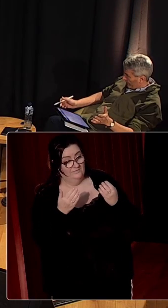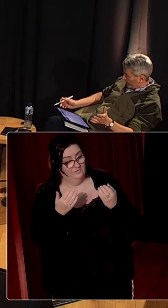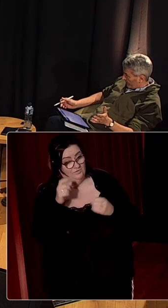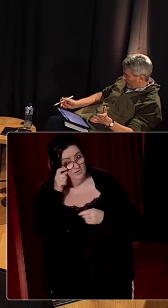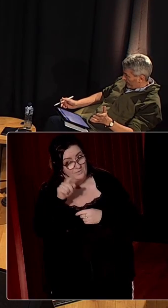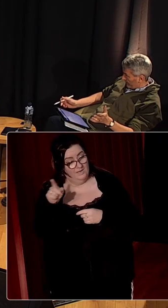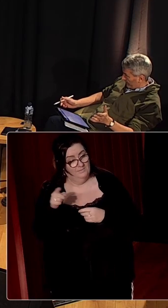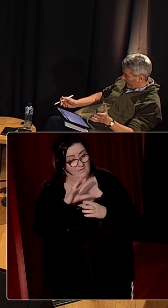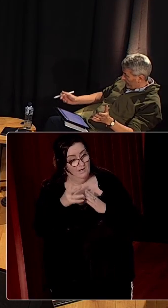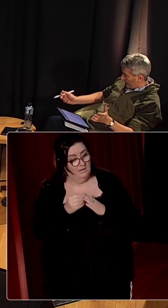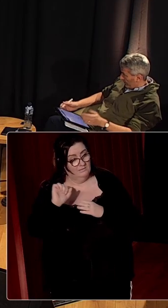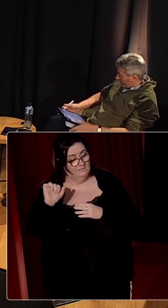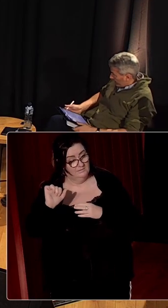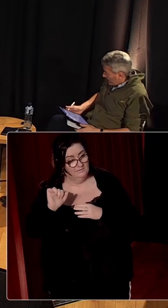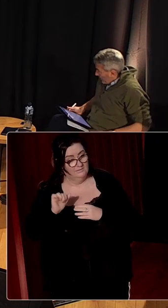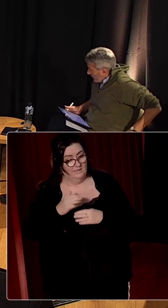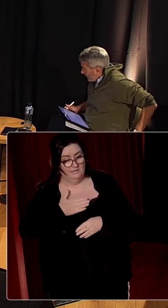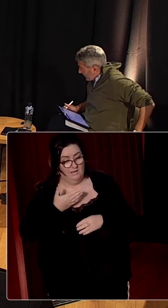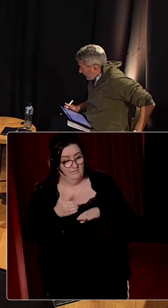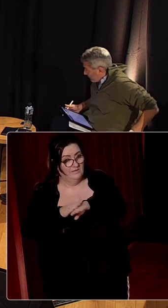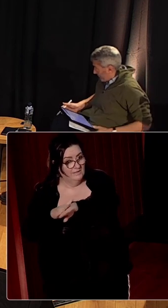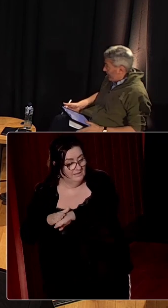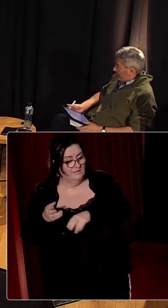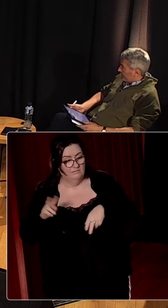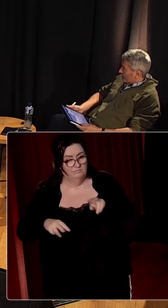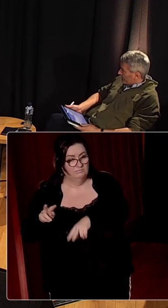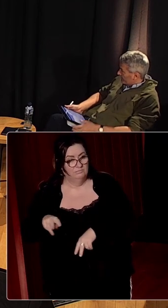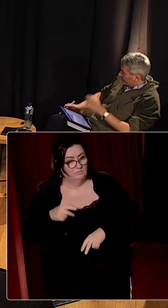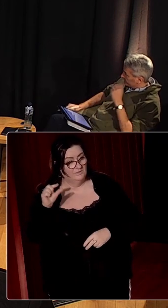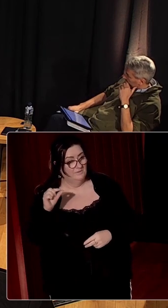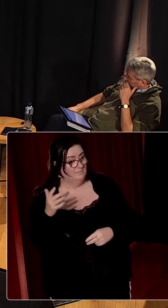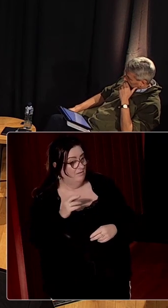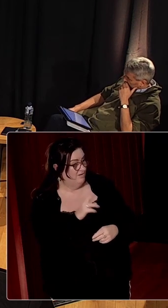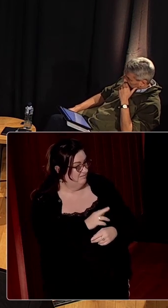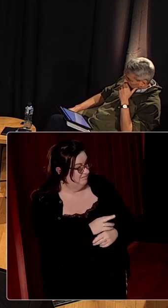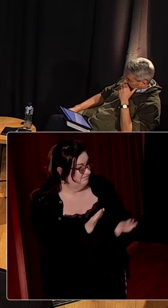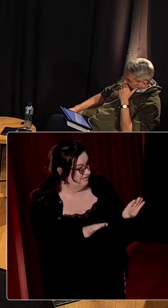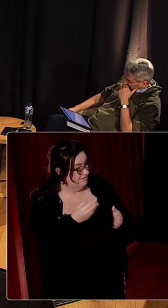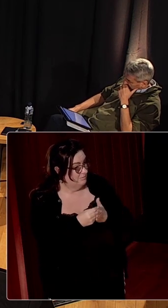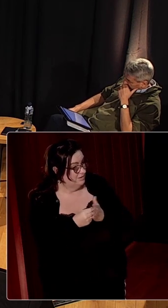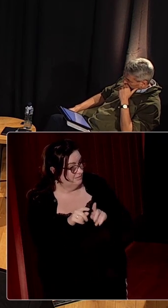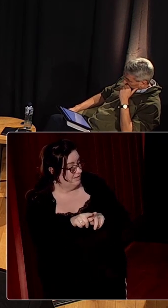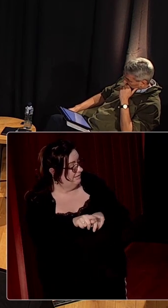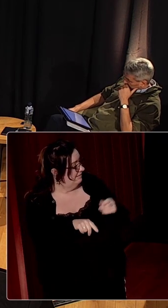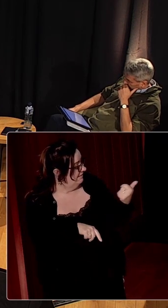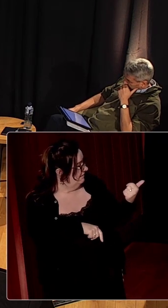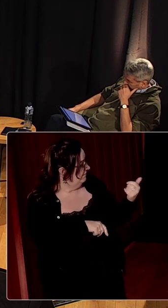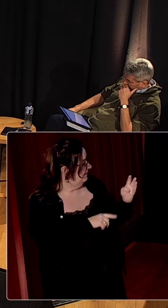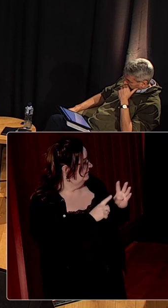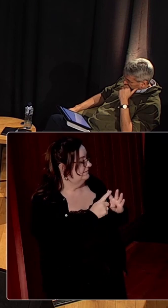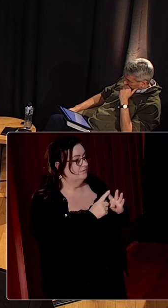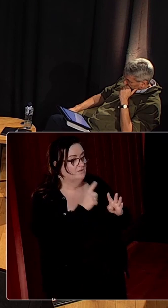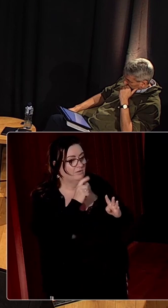war, mean, the cost both in terms of lives lost and monetary terms was relatively small, wasn't it? But I think we have to, I mean,